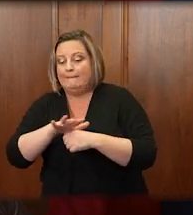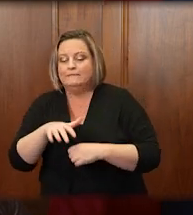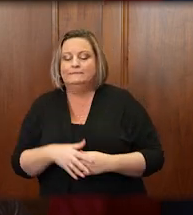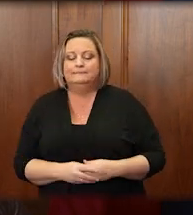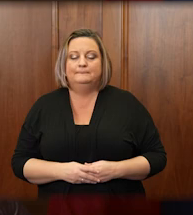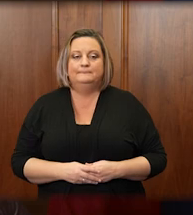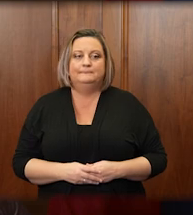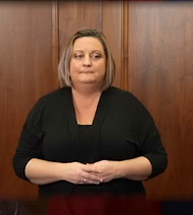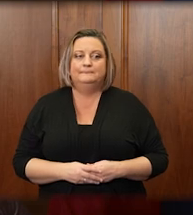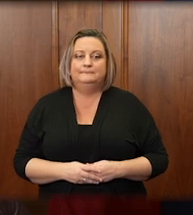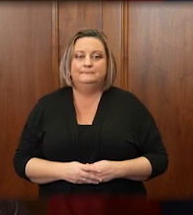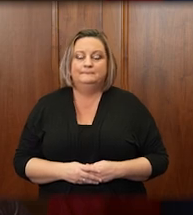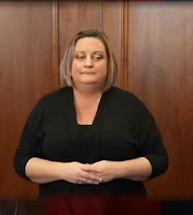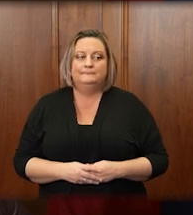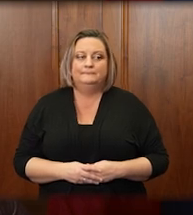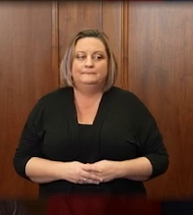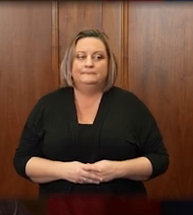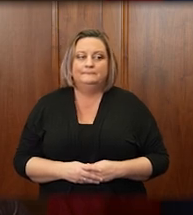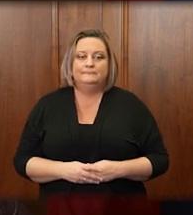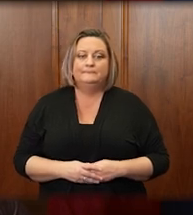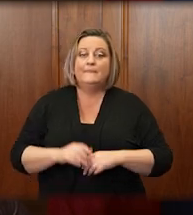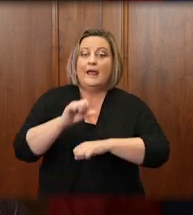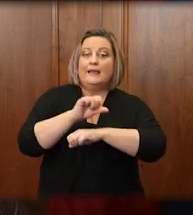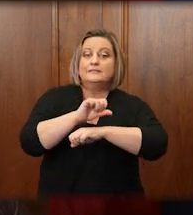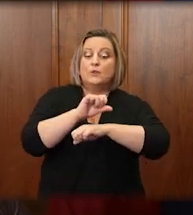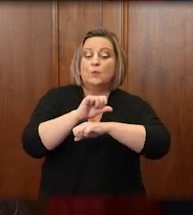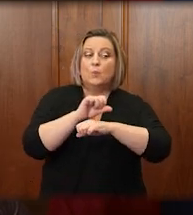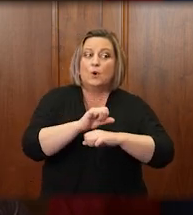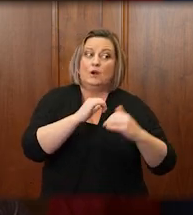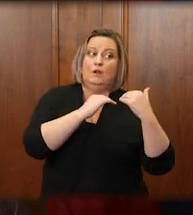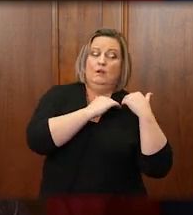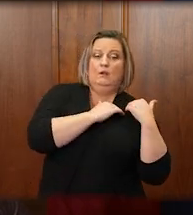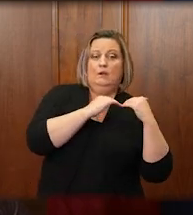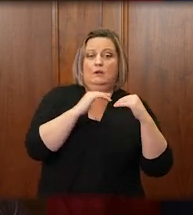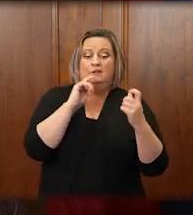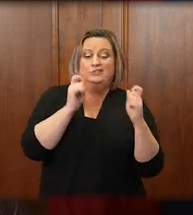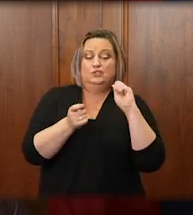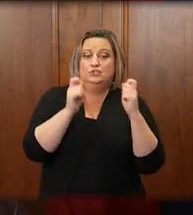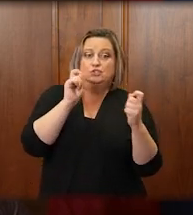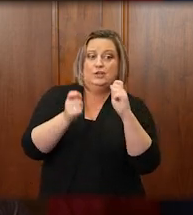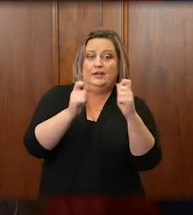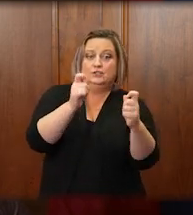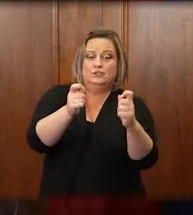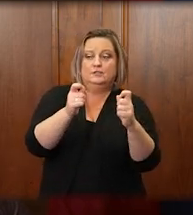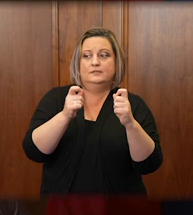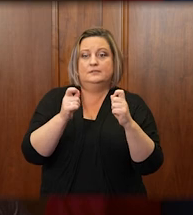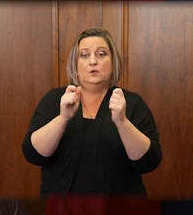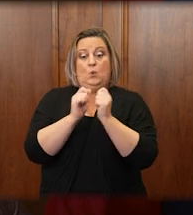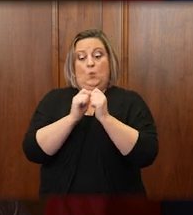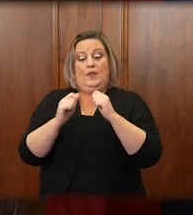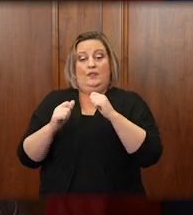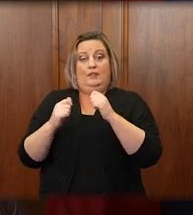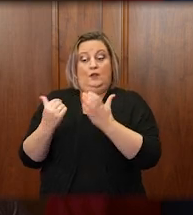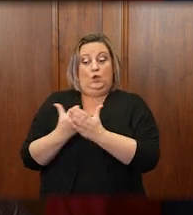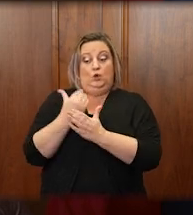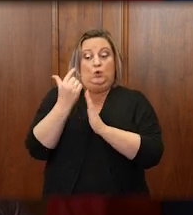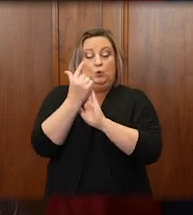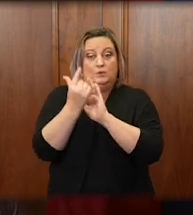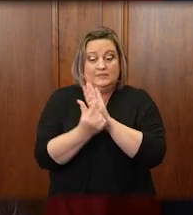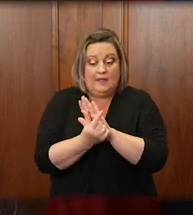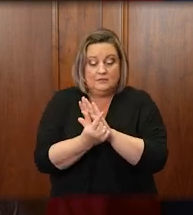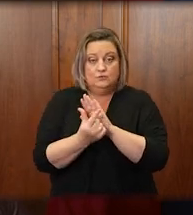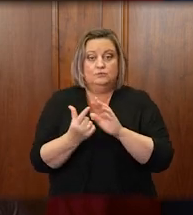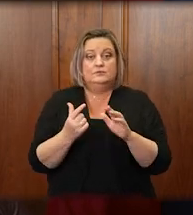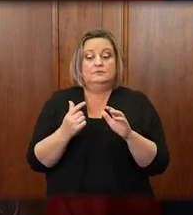judges. And as the workload changes, as by adoption of new statutes that add to the work to be done by the